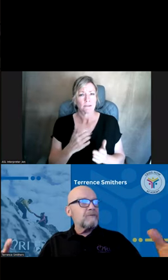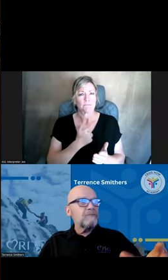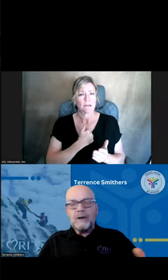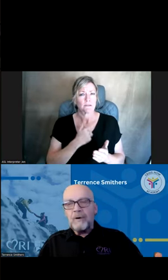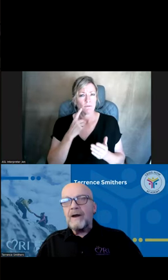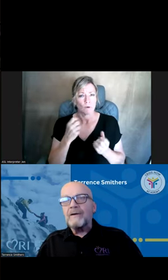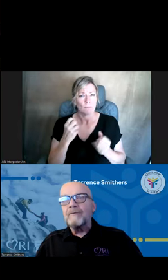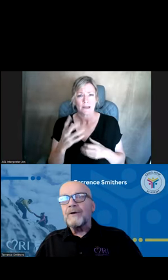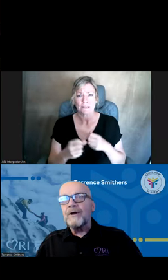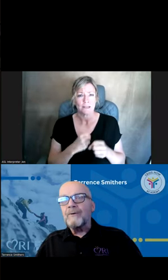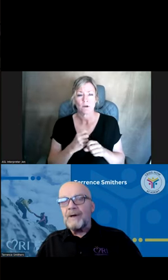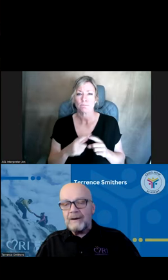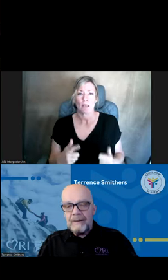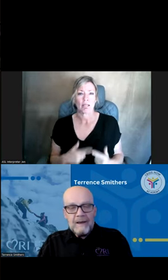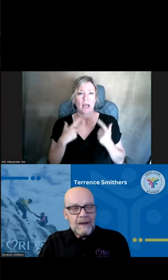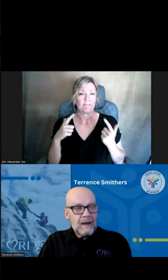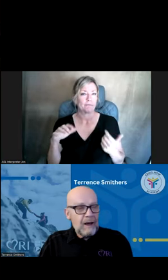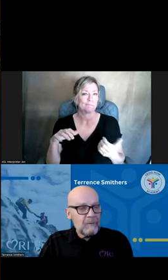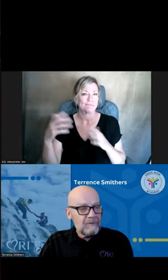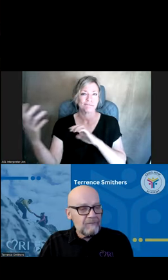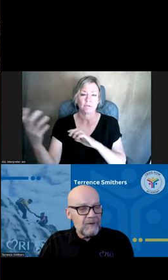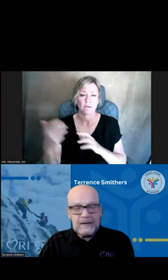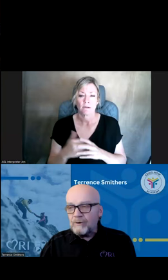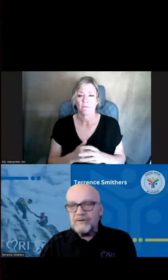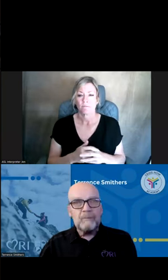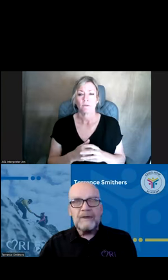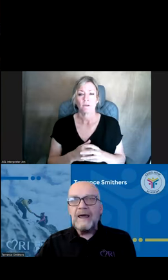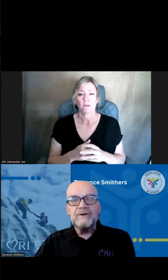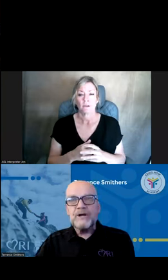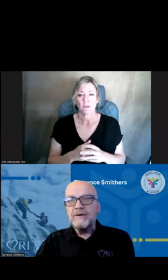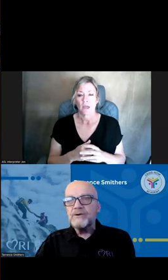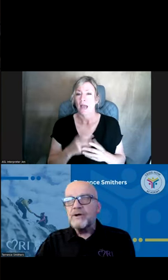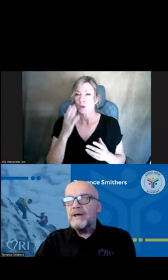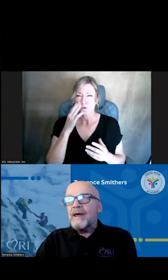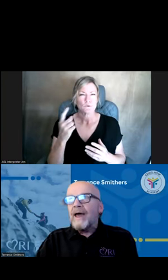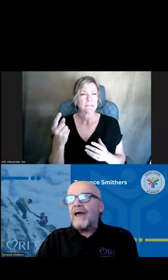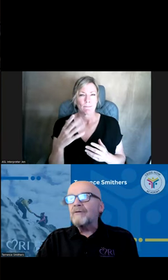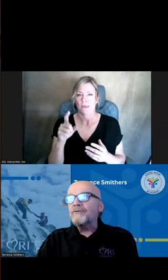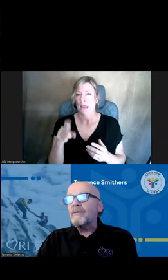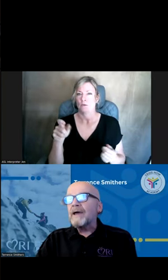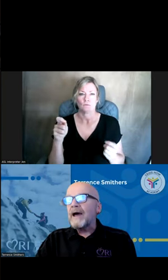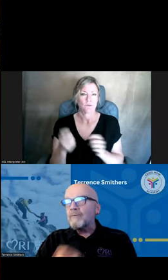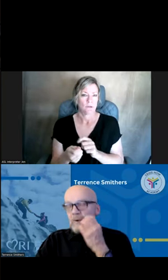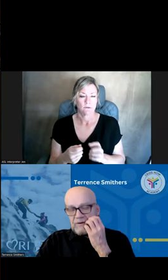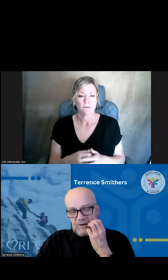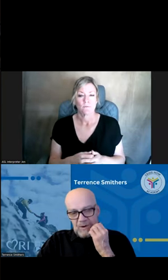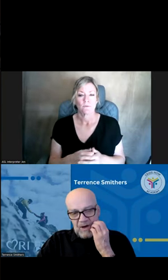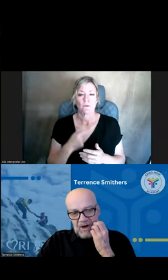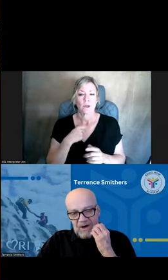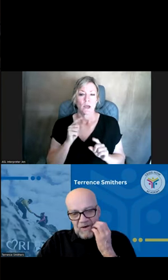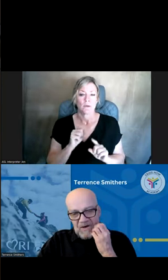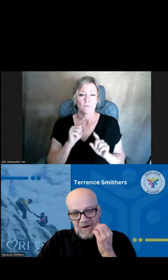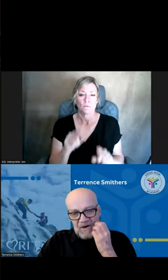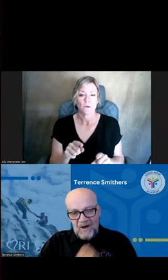Life fell apart, you know. And I finally knew something had to change. And so I went to